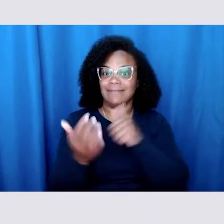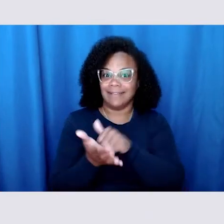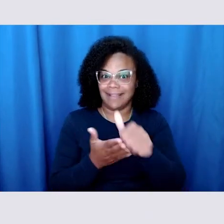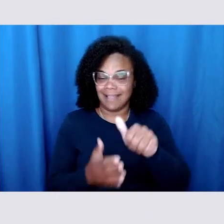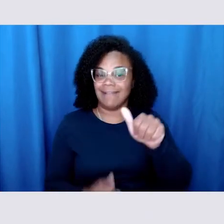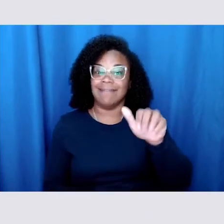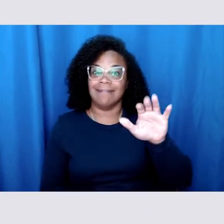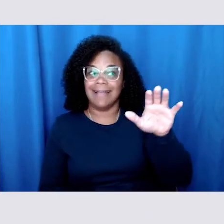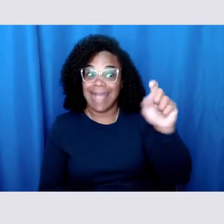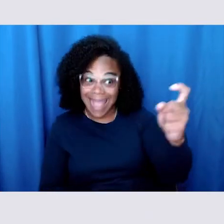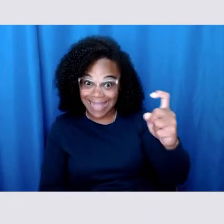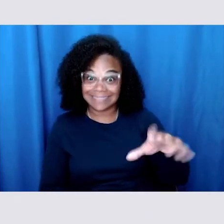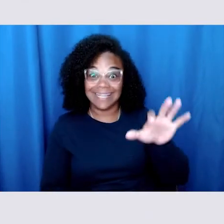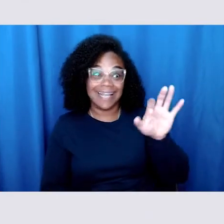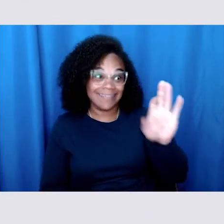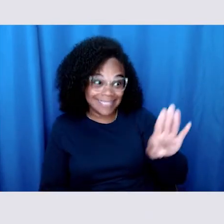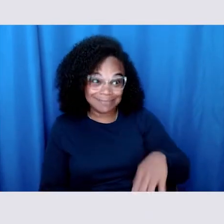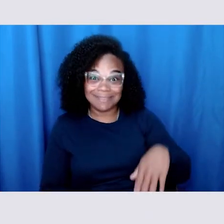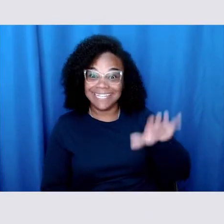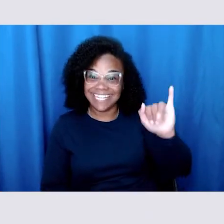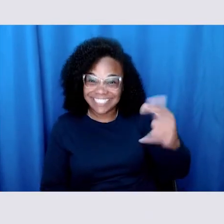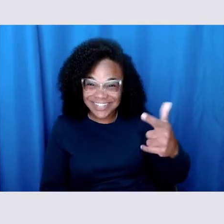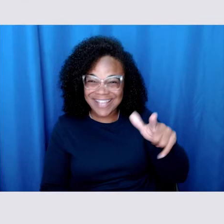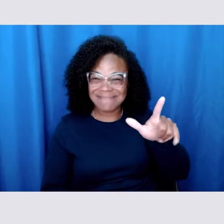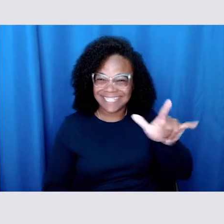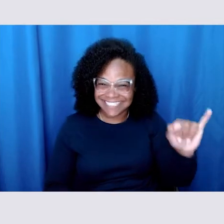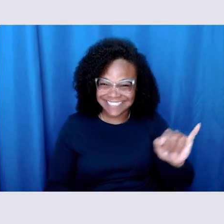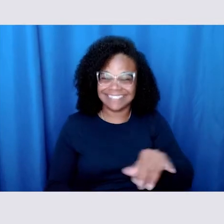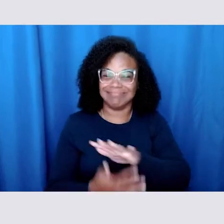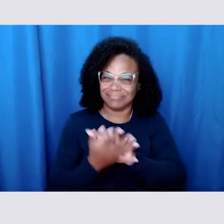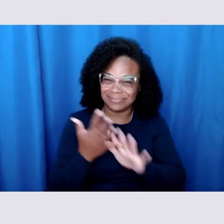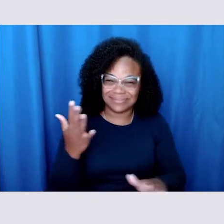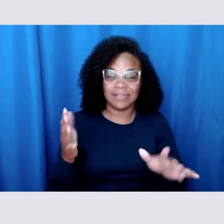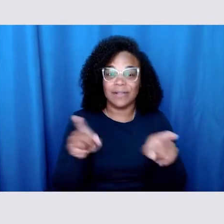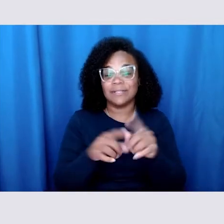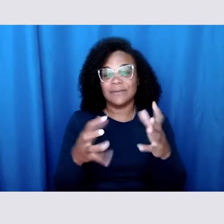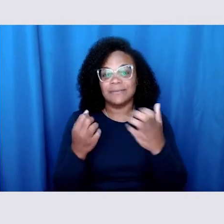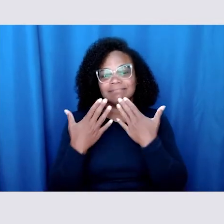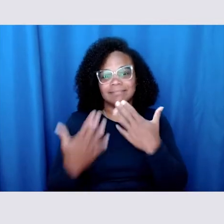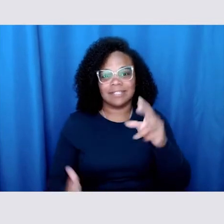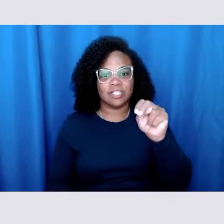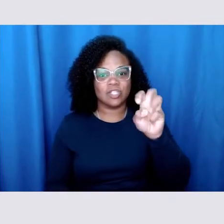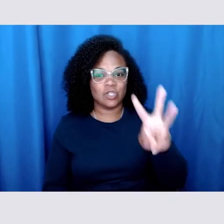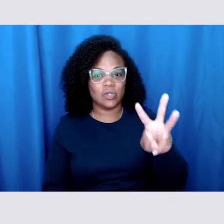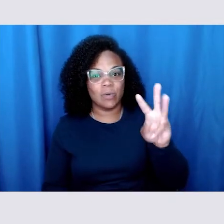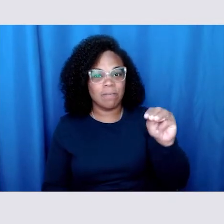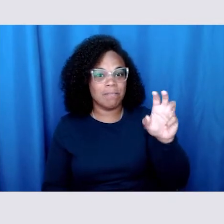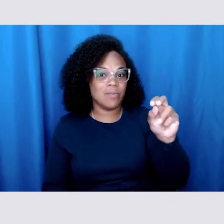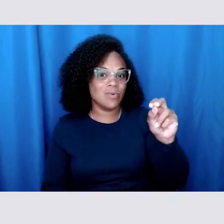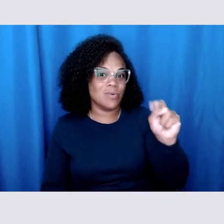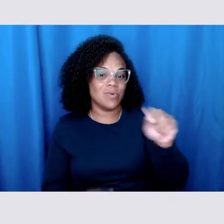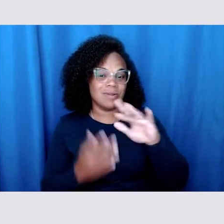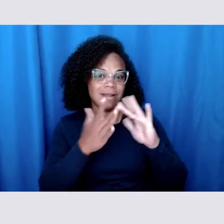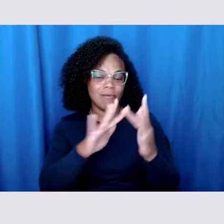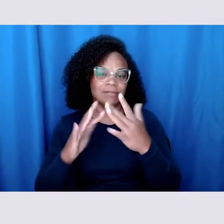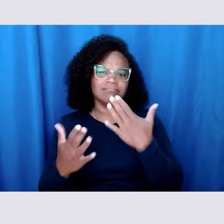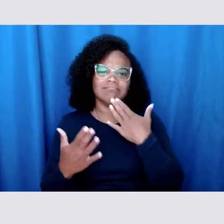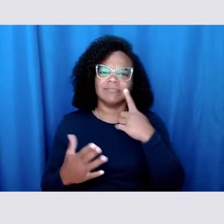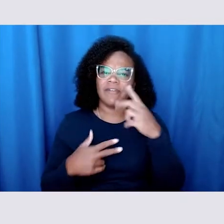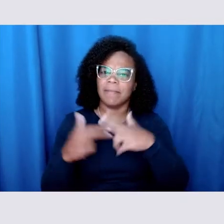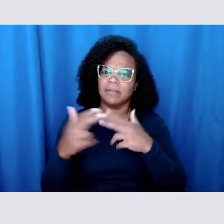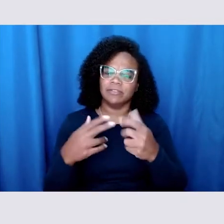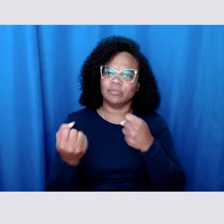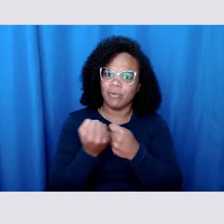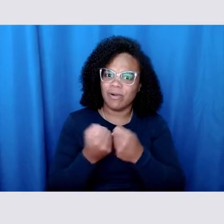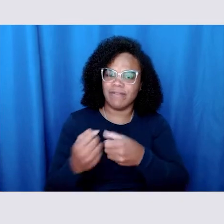LinkedIn. And so lastly, I just want to take a moment to thank New Moon Network for building such supportive and empowering environments